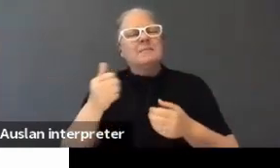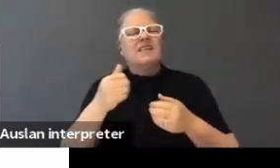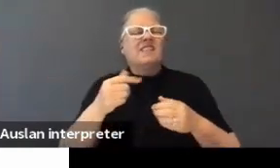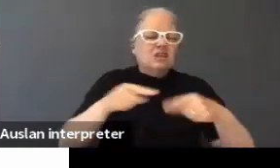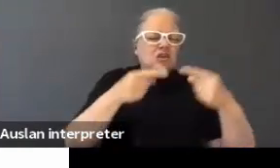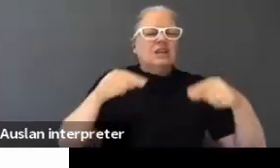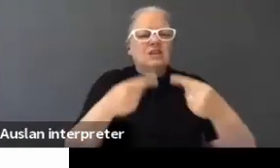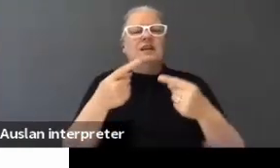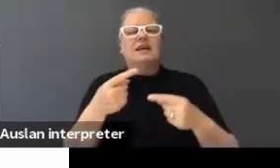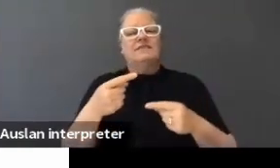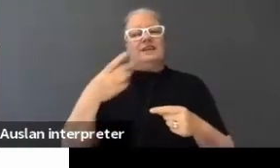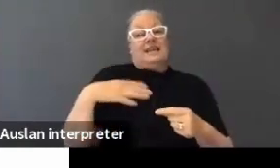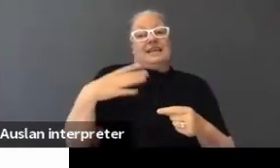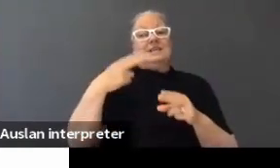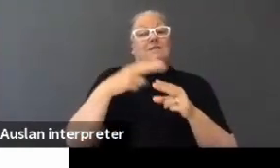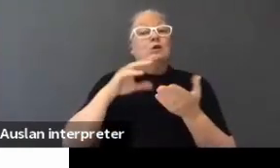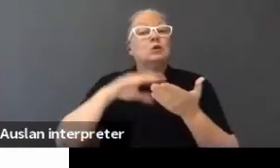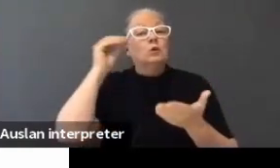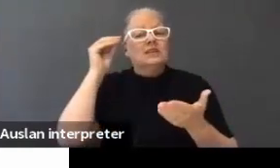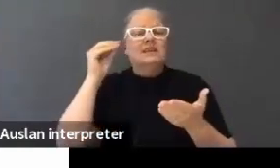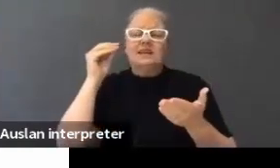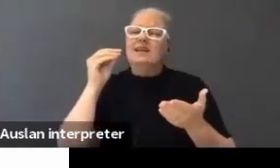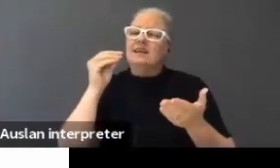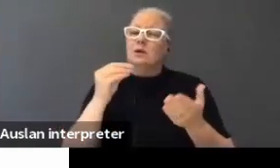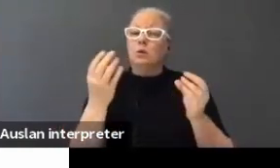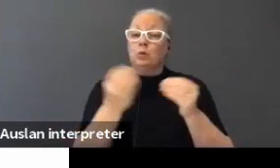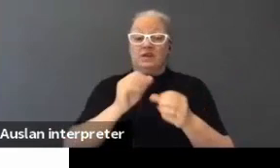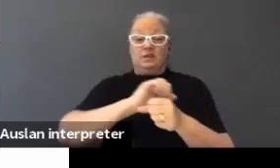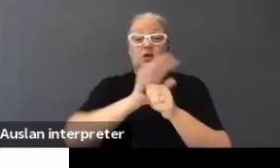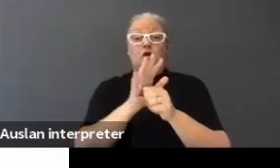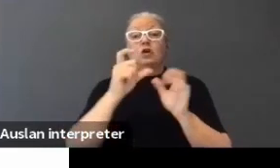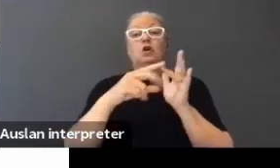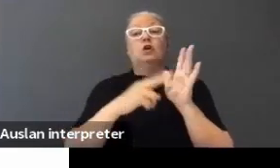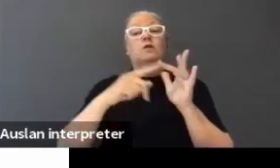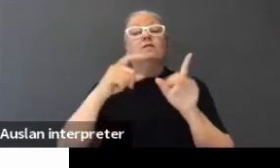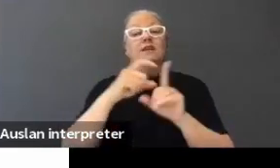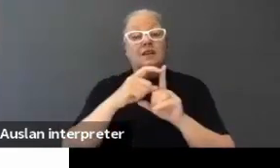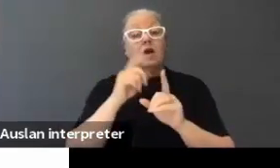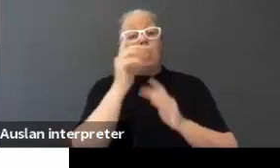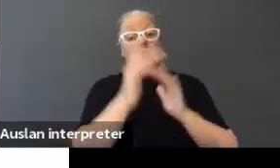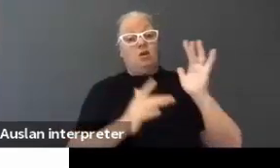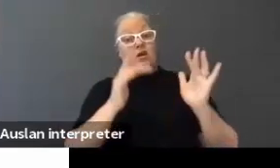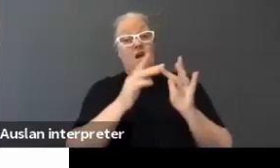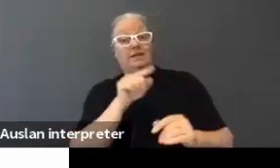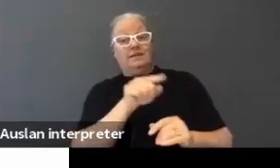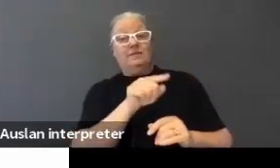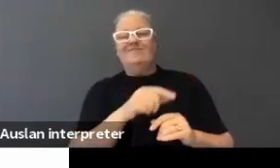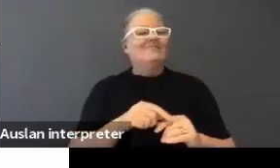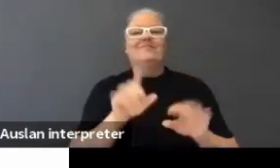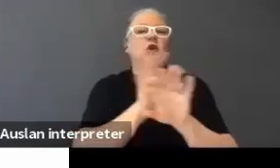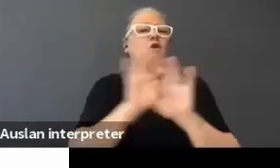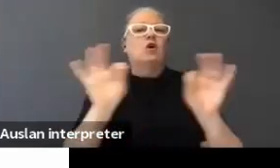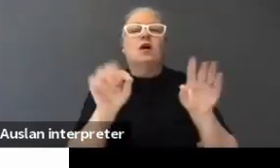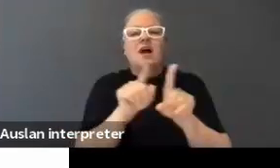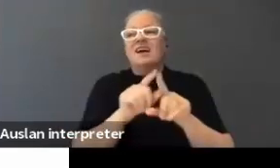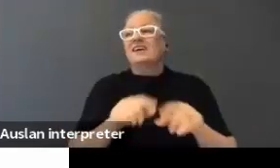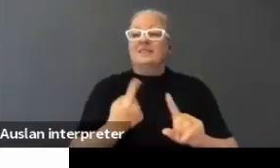It came very clear, especially with COVID, that online is no longer anything like